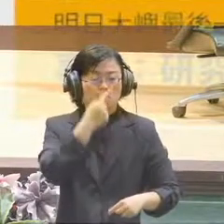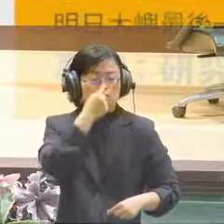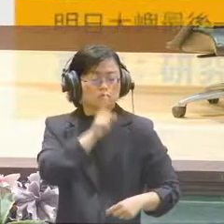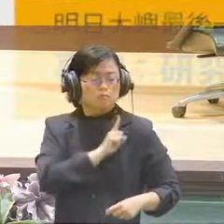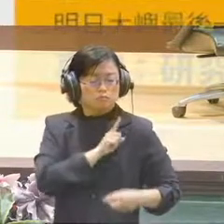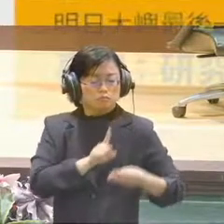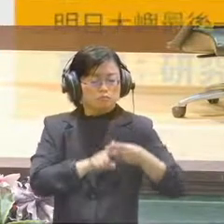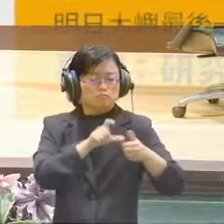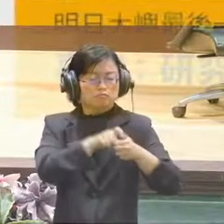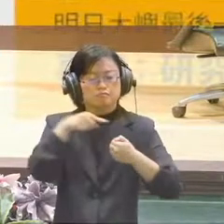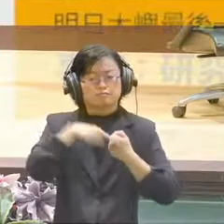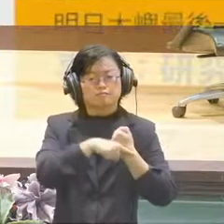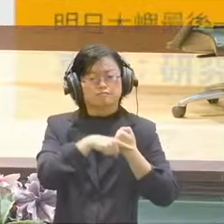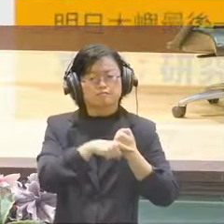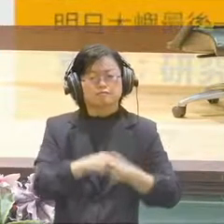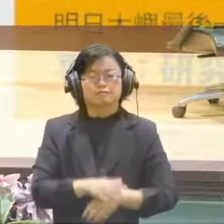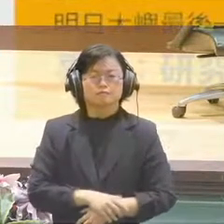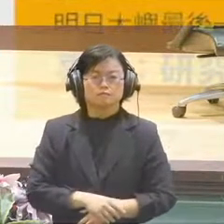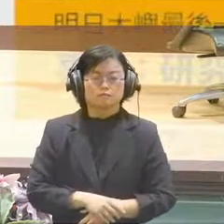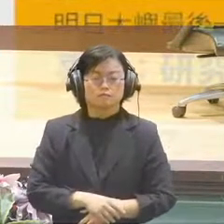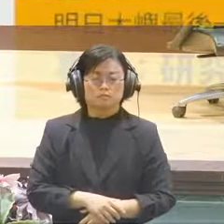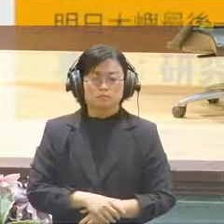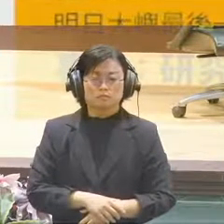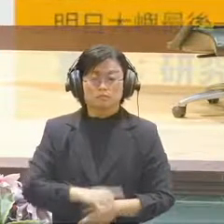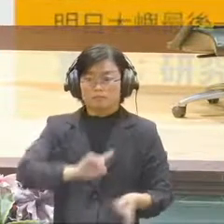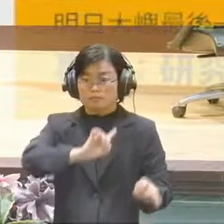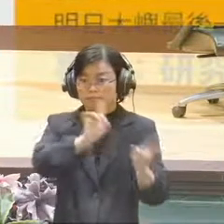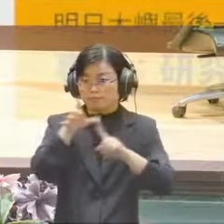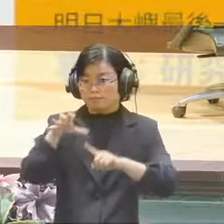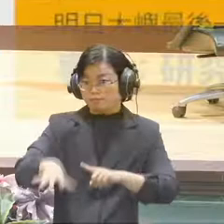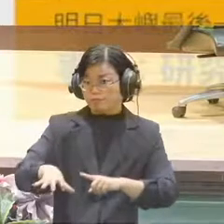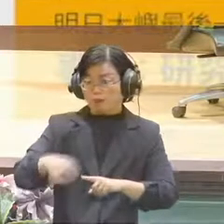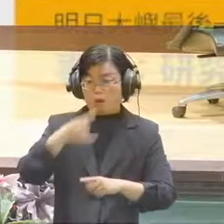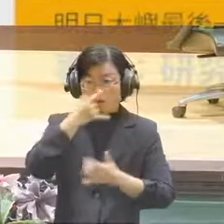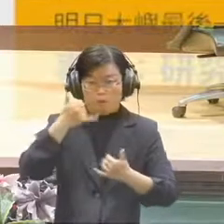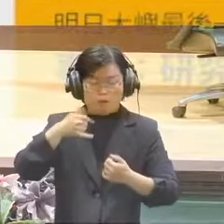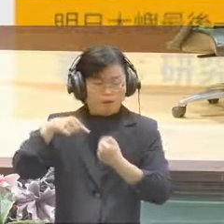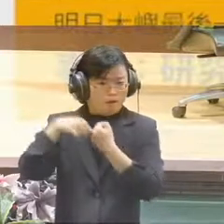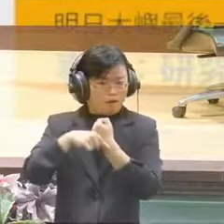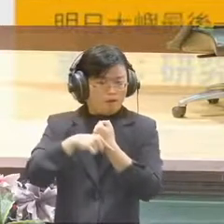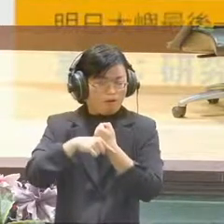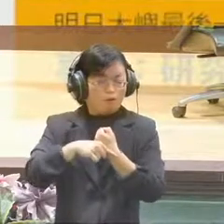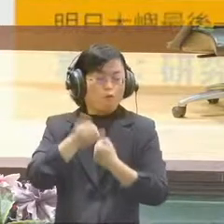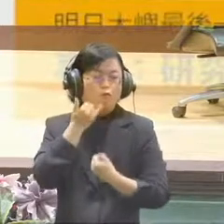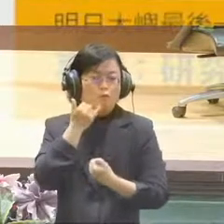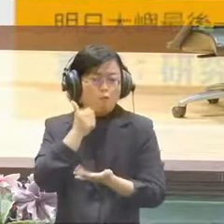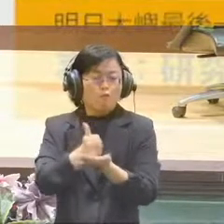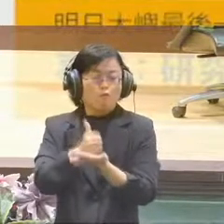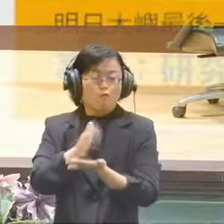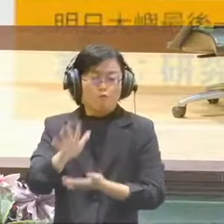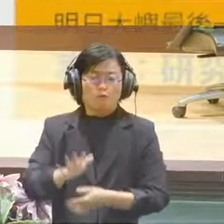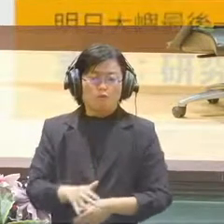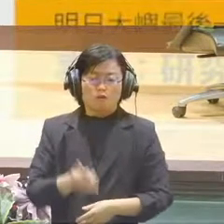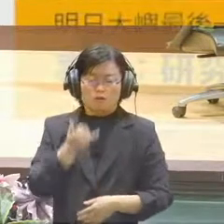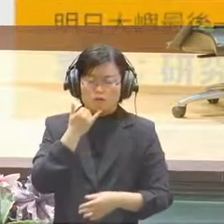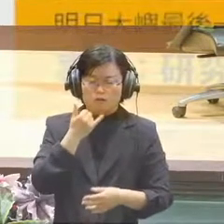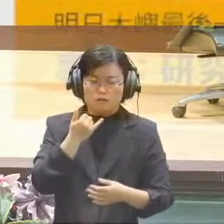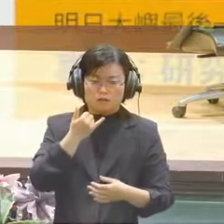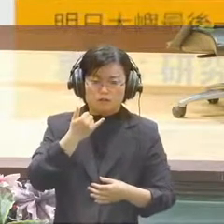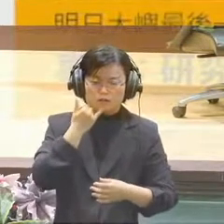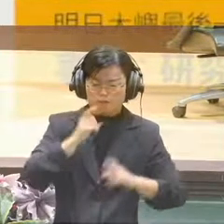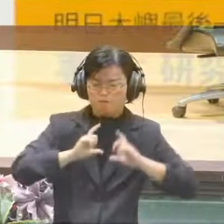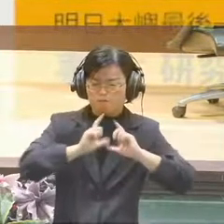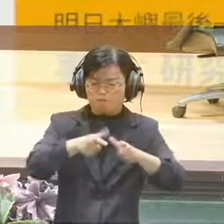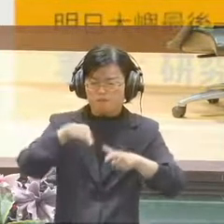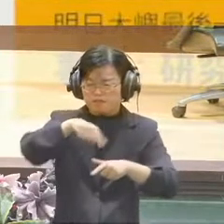generate some voices that would provide another angle to the same policy issues. So we